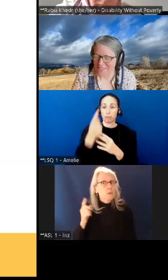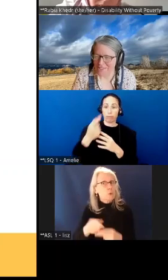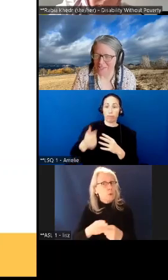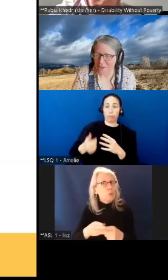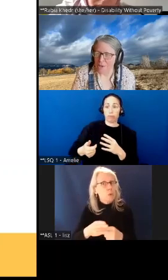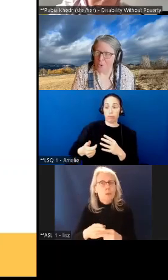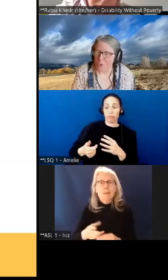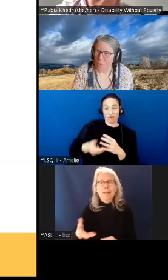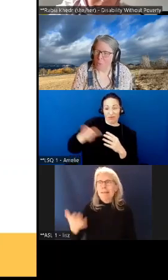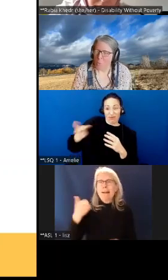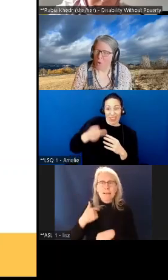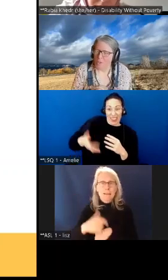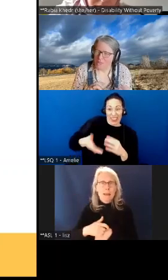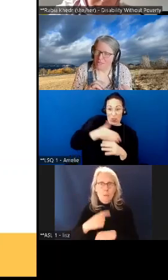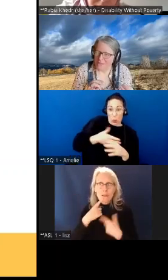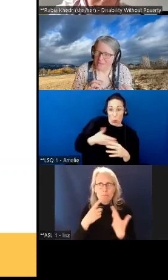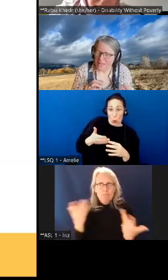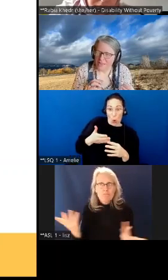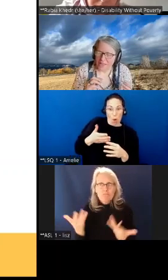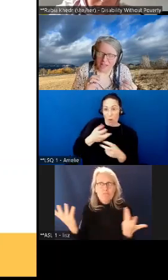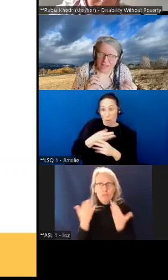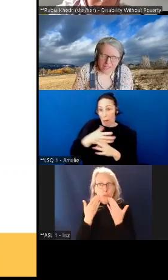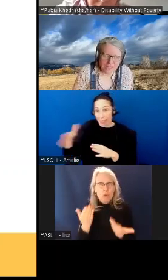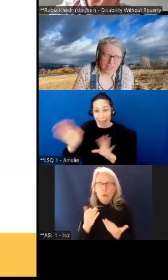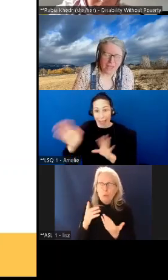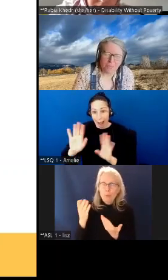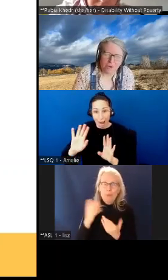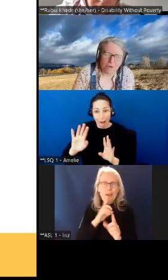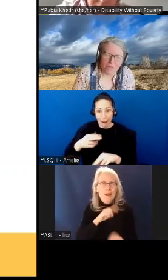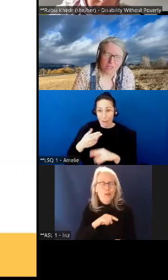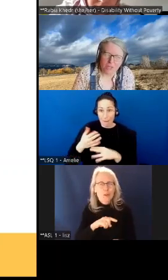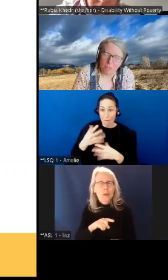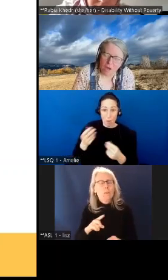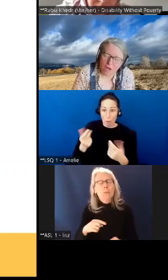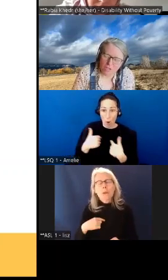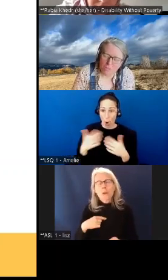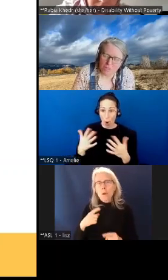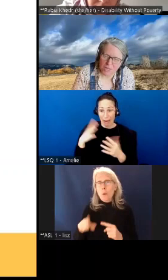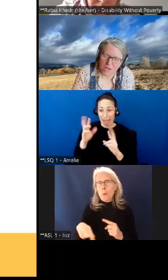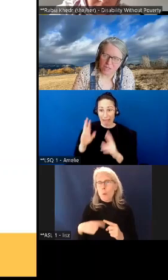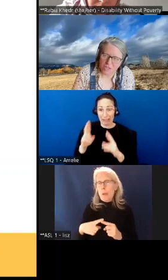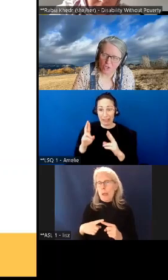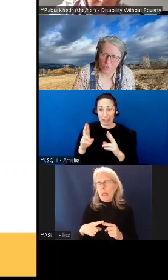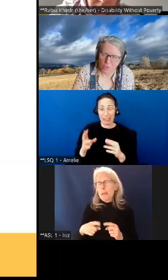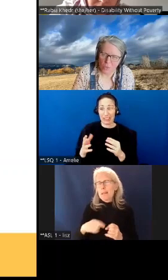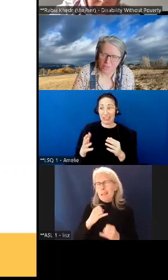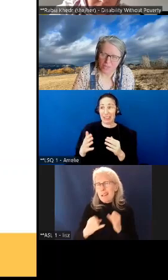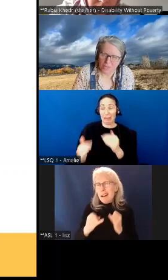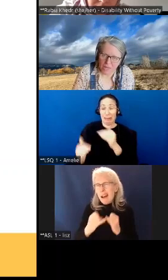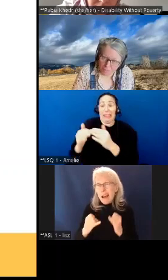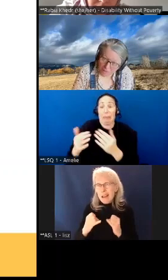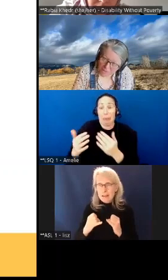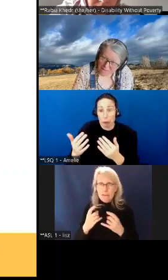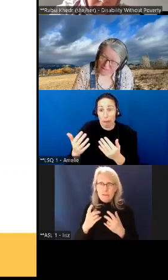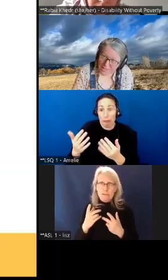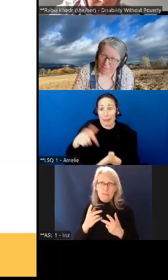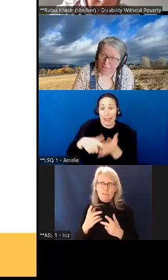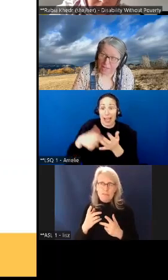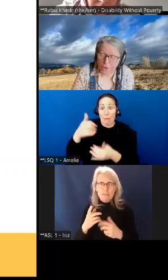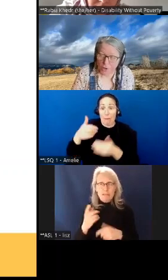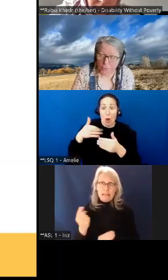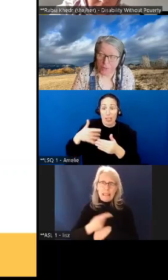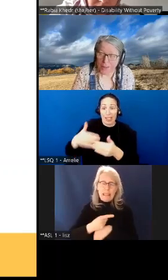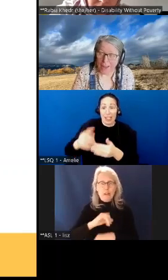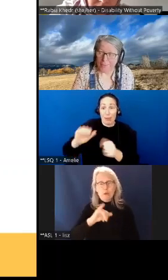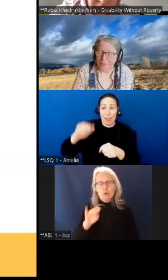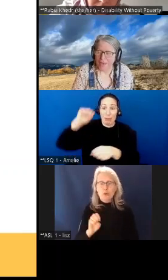don't have the answers once as i say the latest that that process can possibly start is june the 22nd because that's